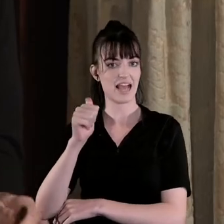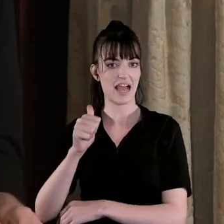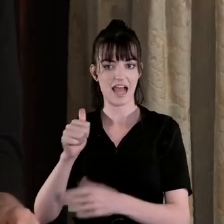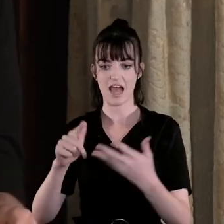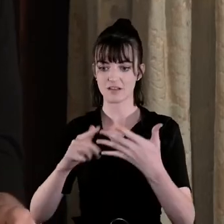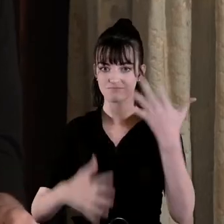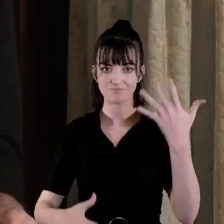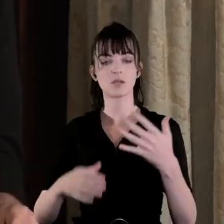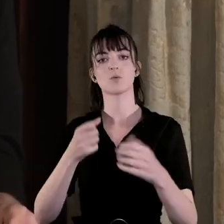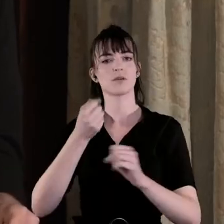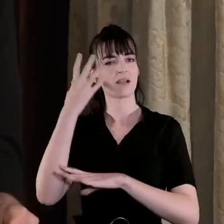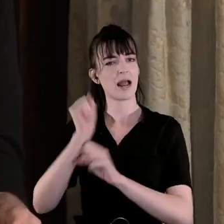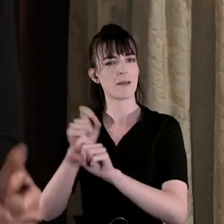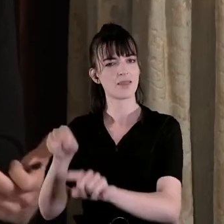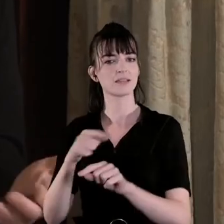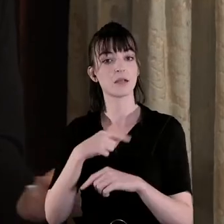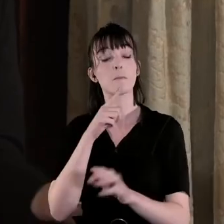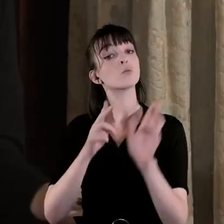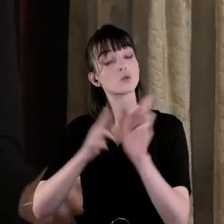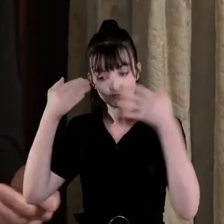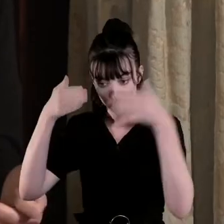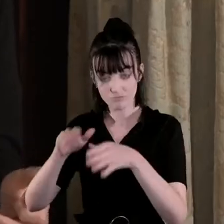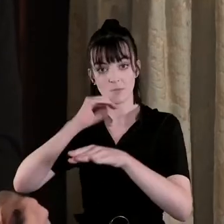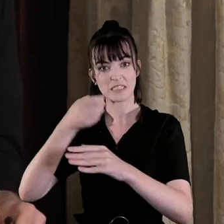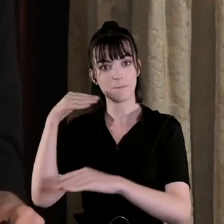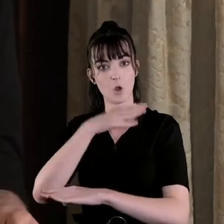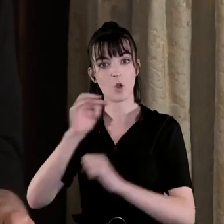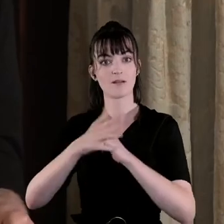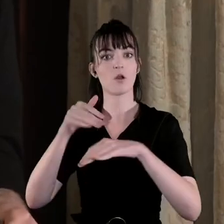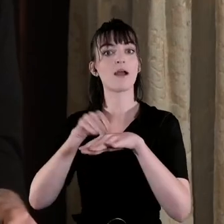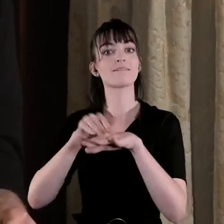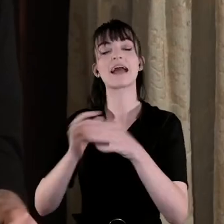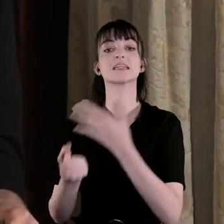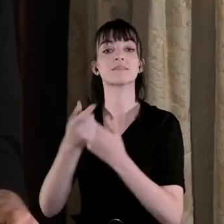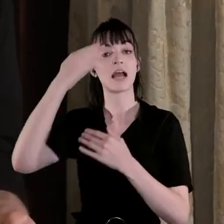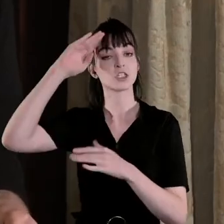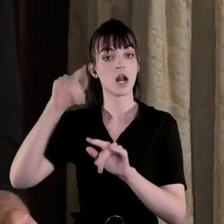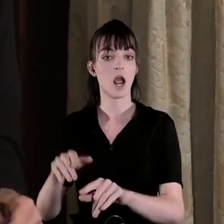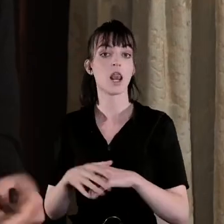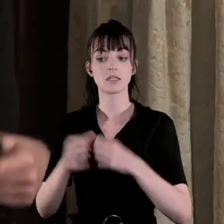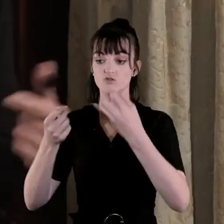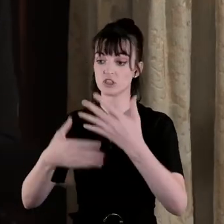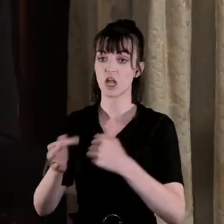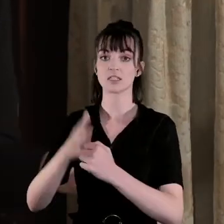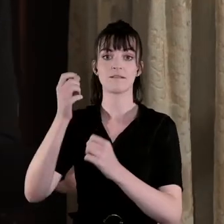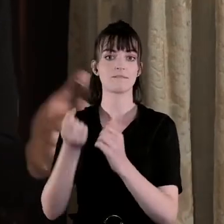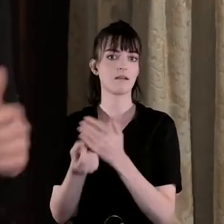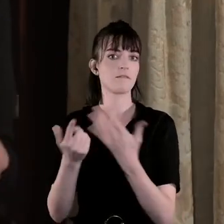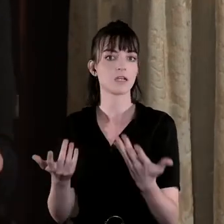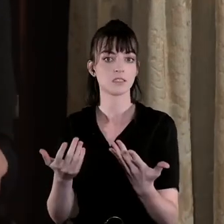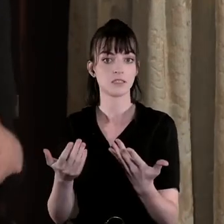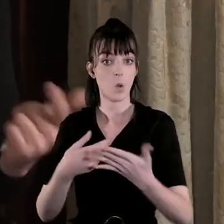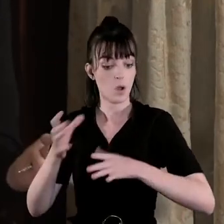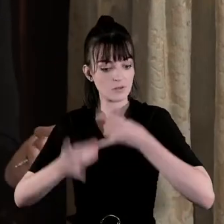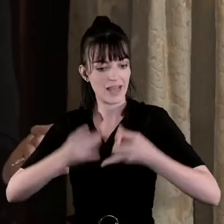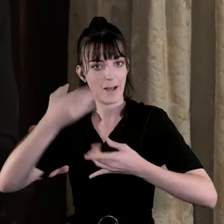more important than armed struggle in terms of shaping events in Ireland and the outcome of those events and how what was going on in Ireland was